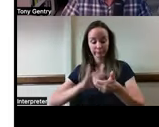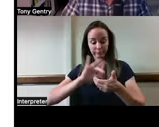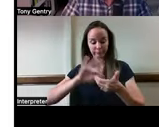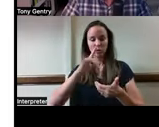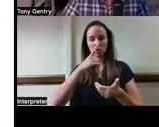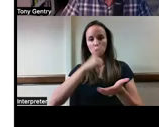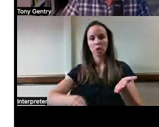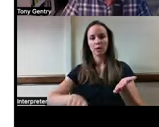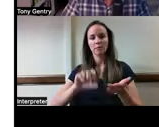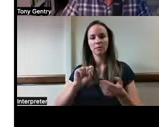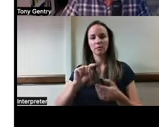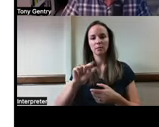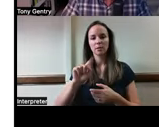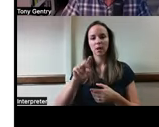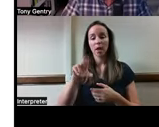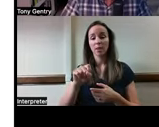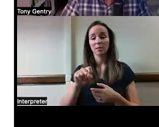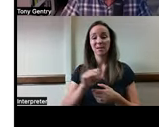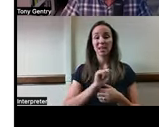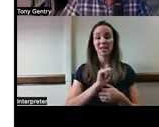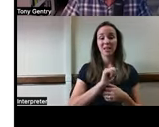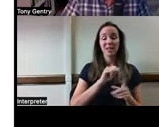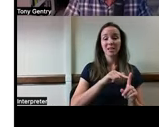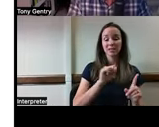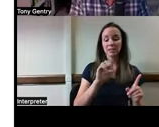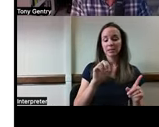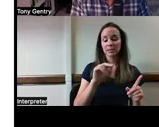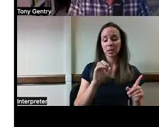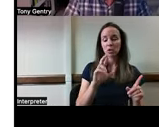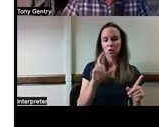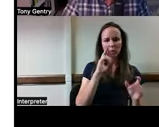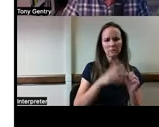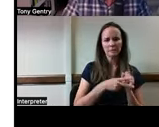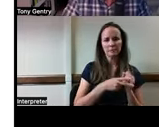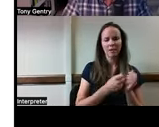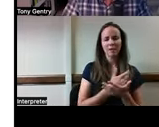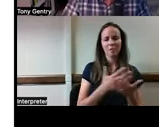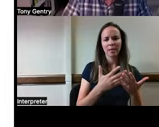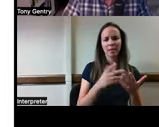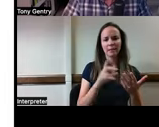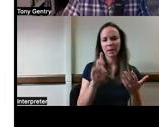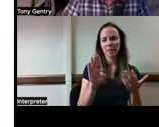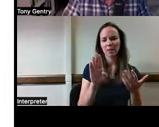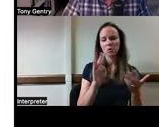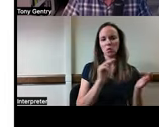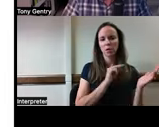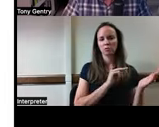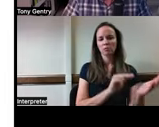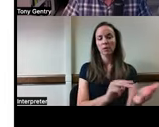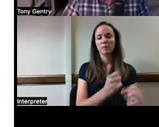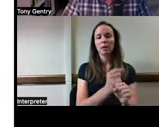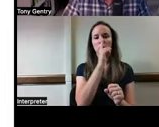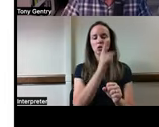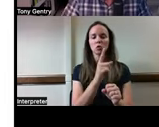And the apps are going to store all the sensor activity in a database so you can track them over time to improve the accuracy